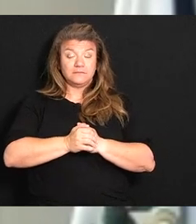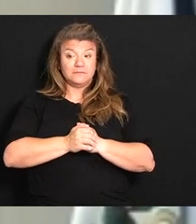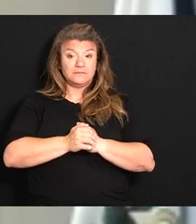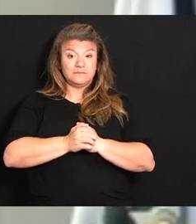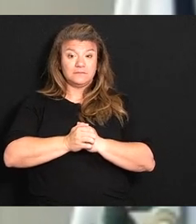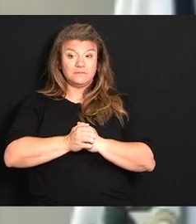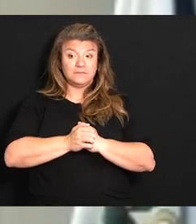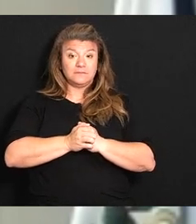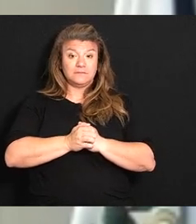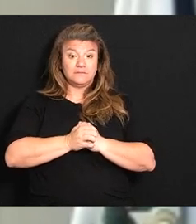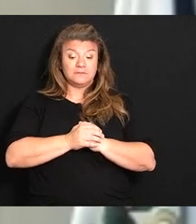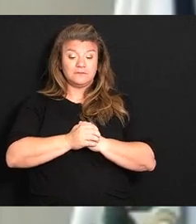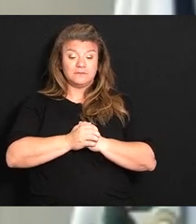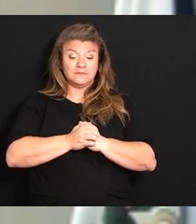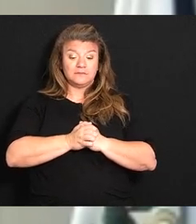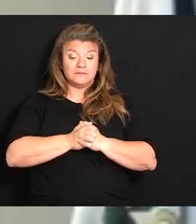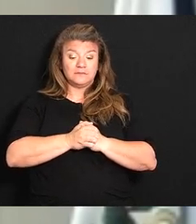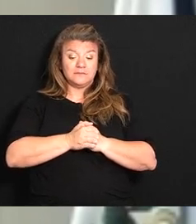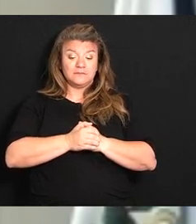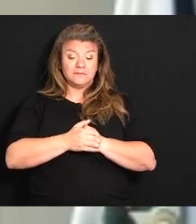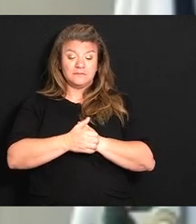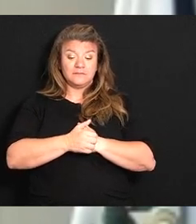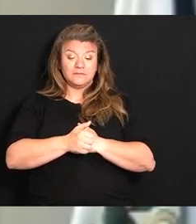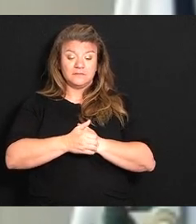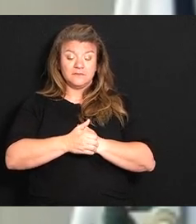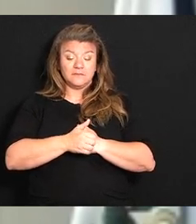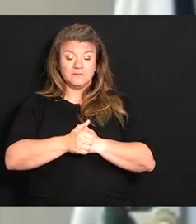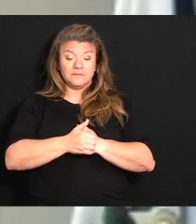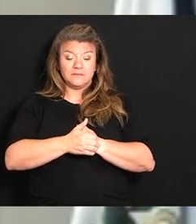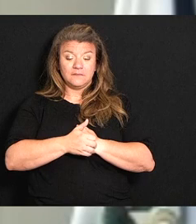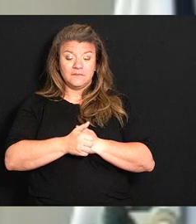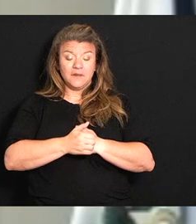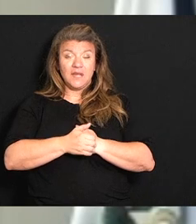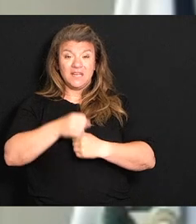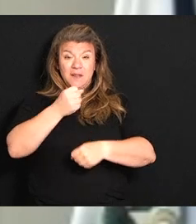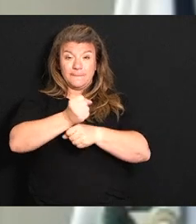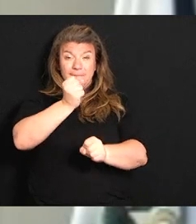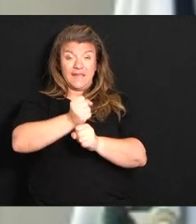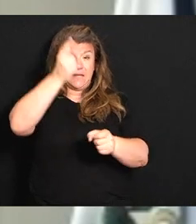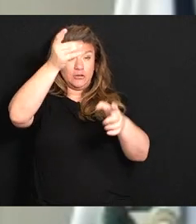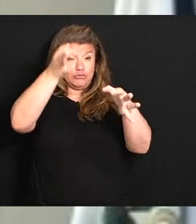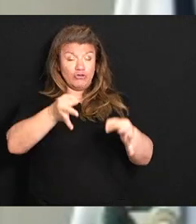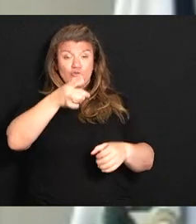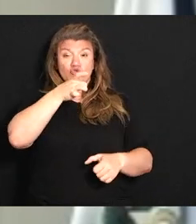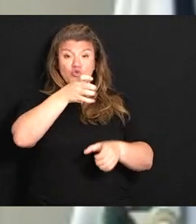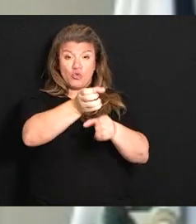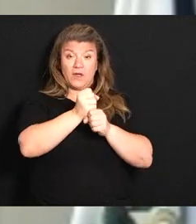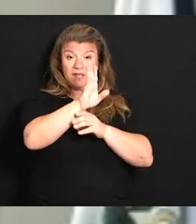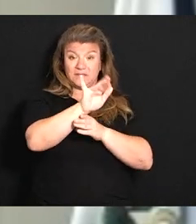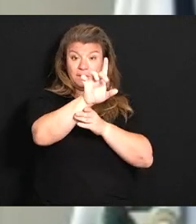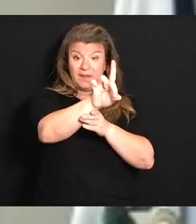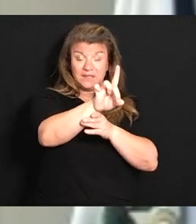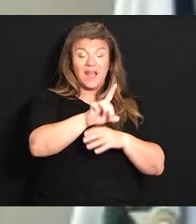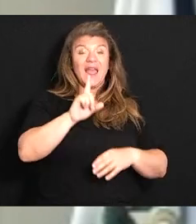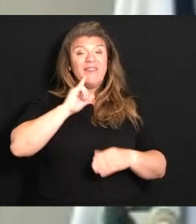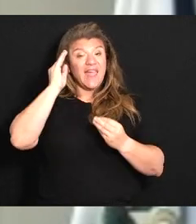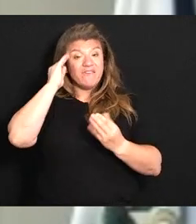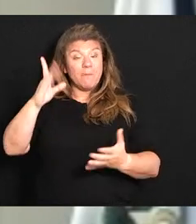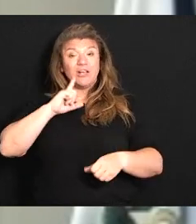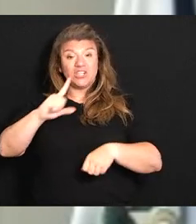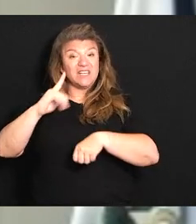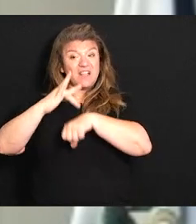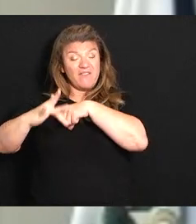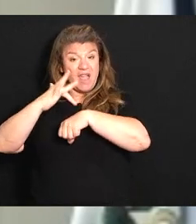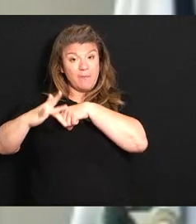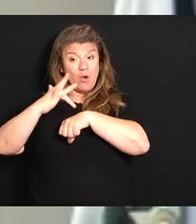part of that role of making the determination of who gets the bids the information is available on the